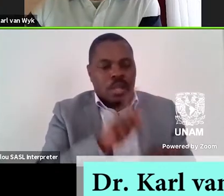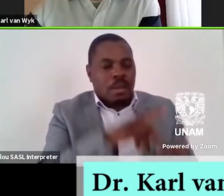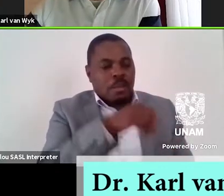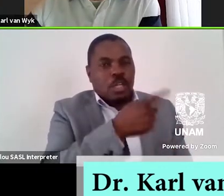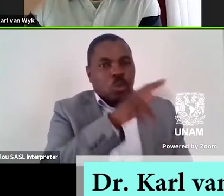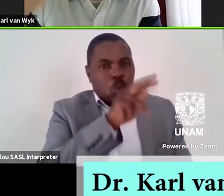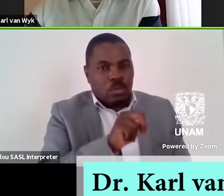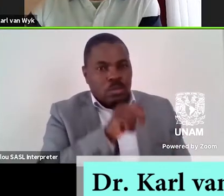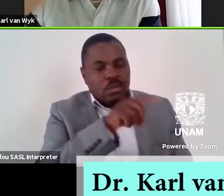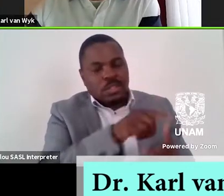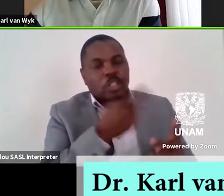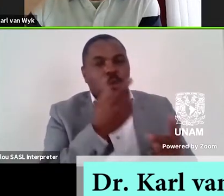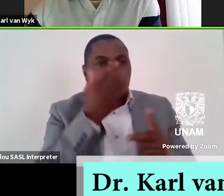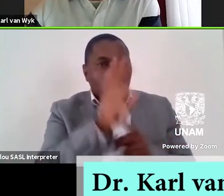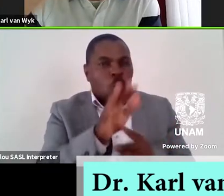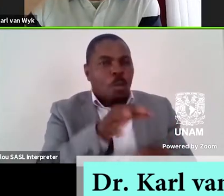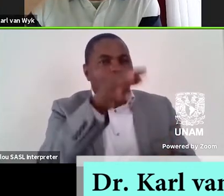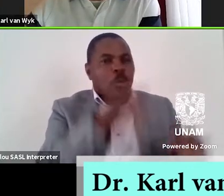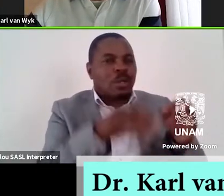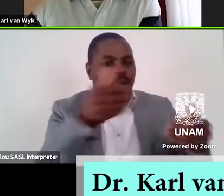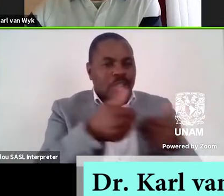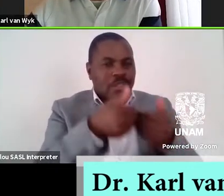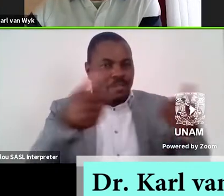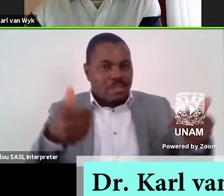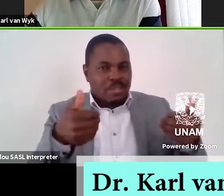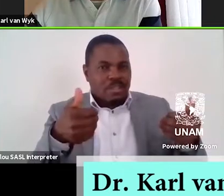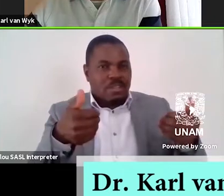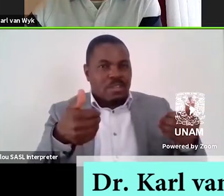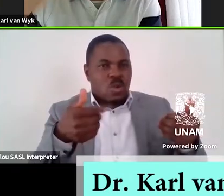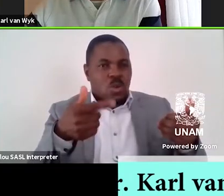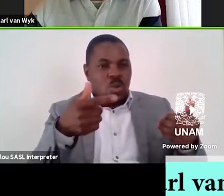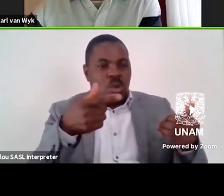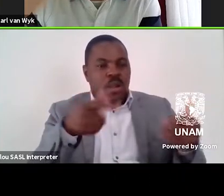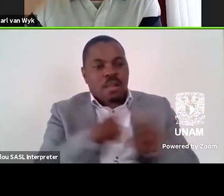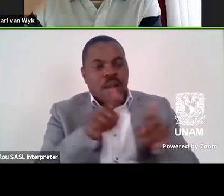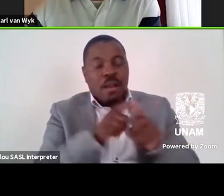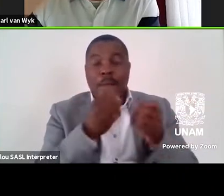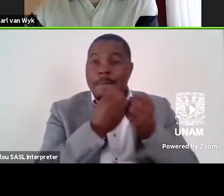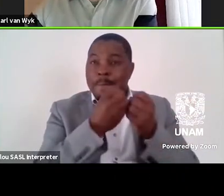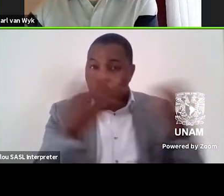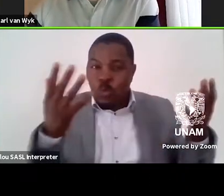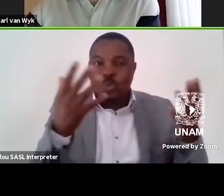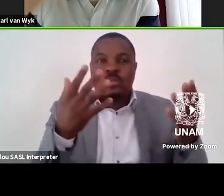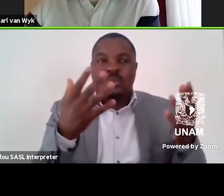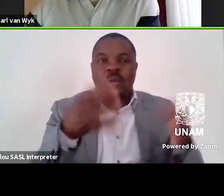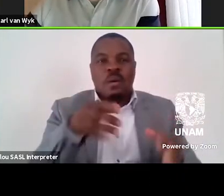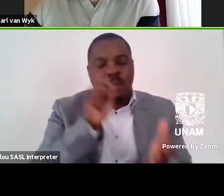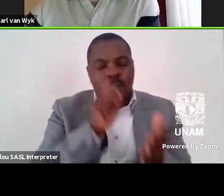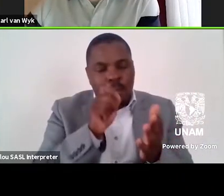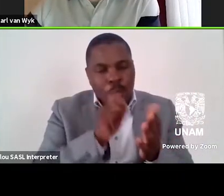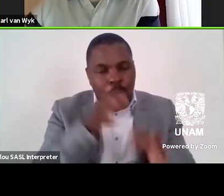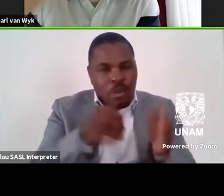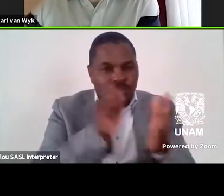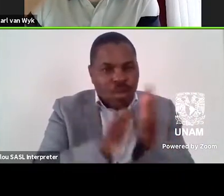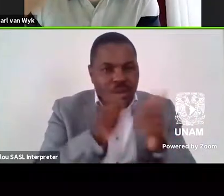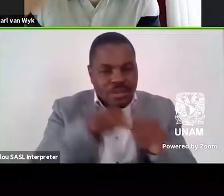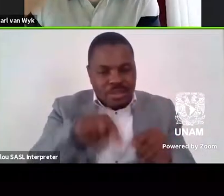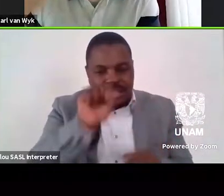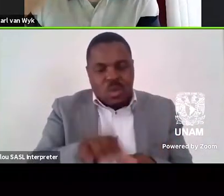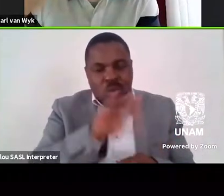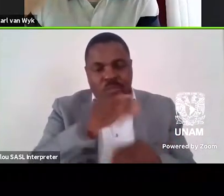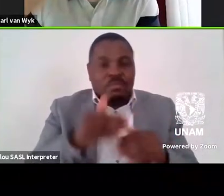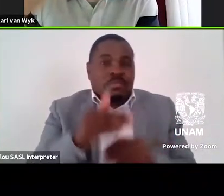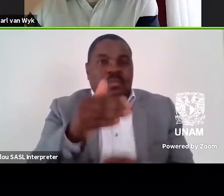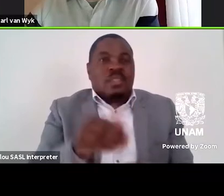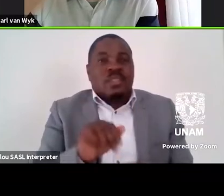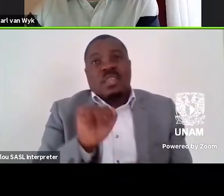racial and political divisions that would be the concern of much of South African writing in the decades that followed. Yet it would be myopic to suggest